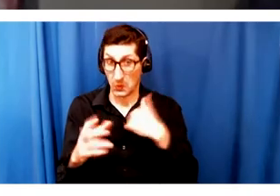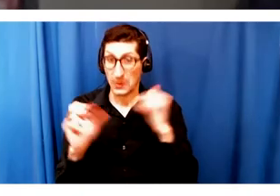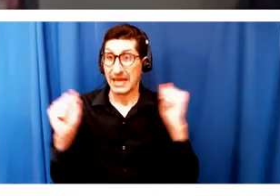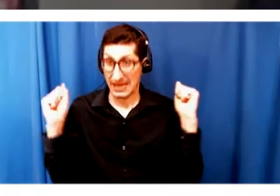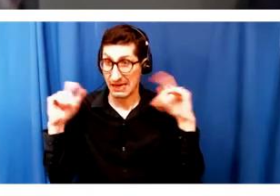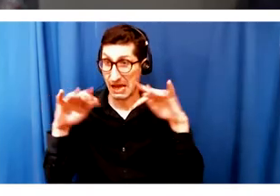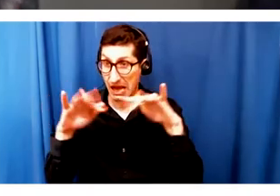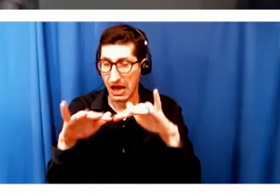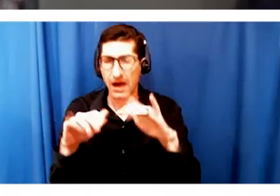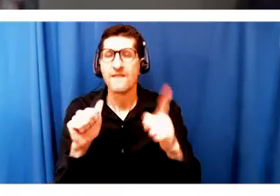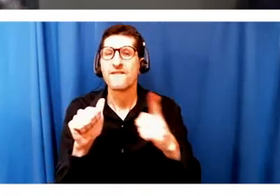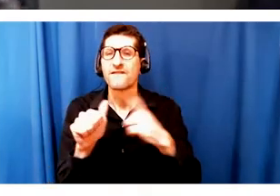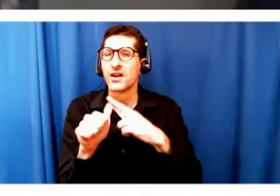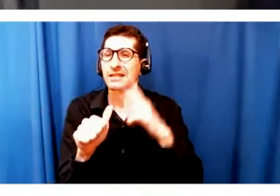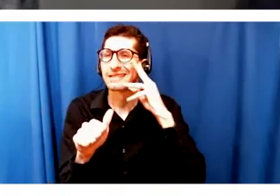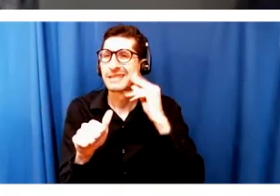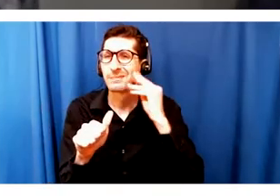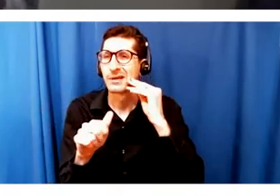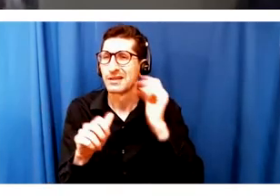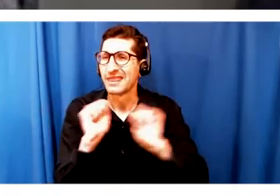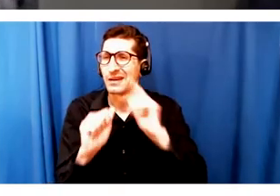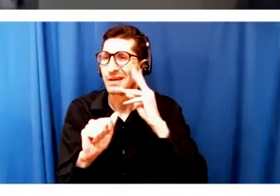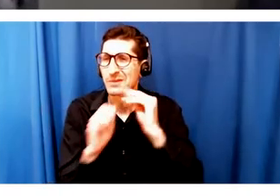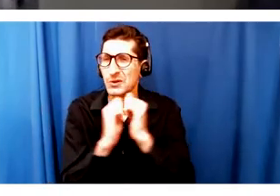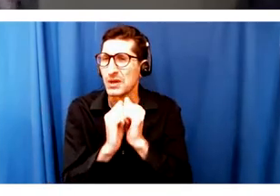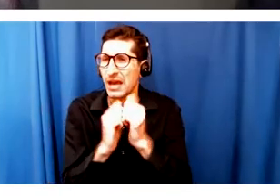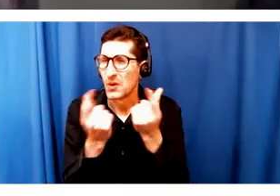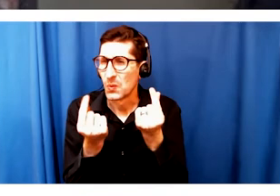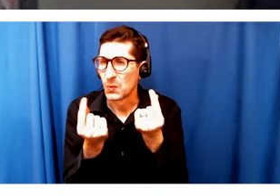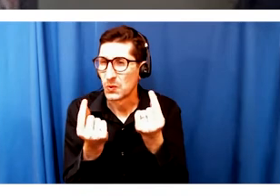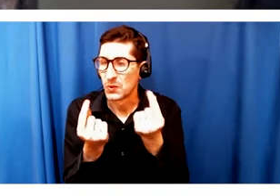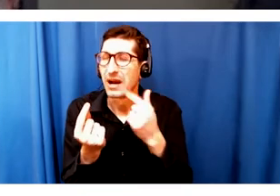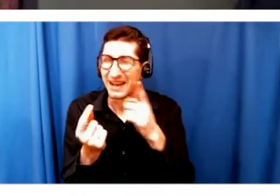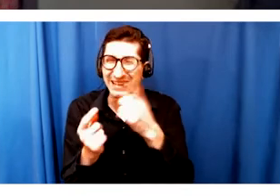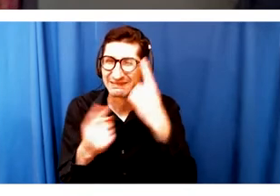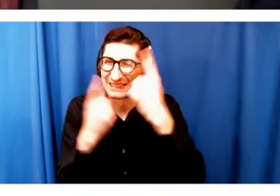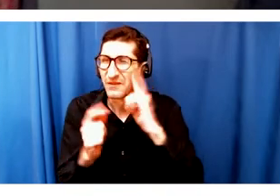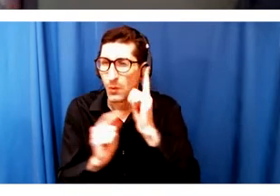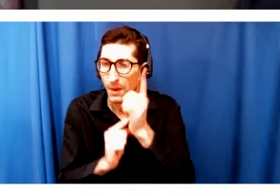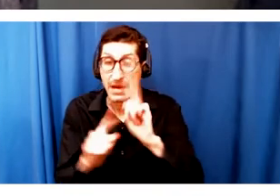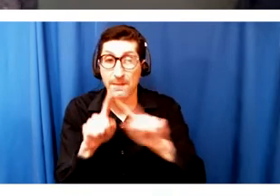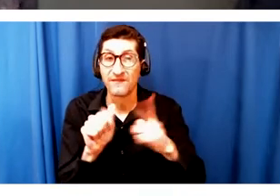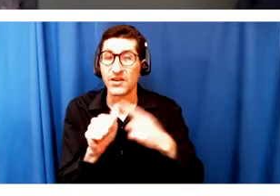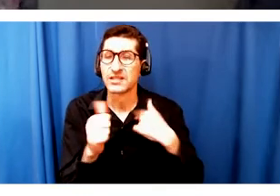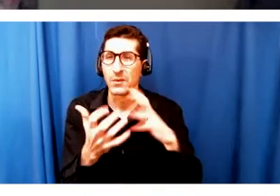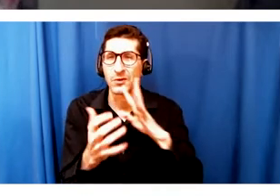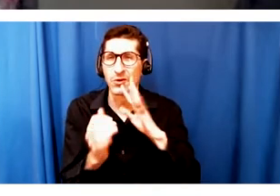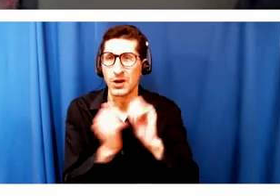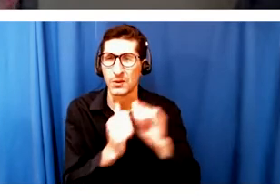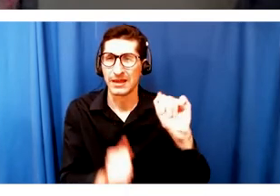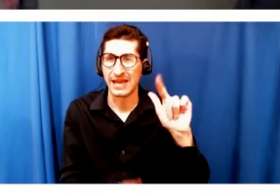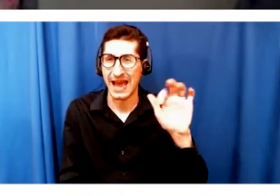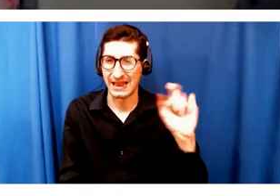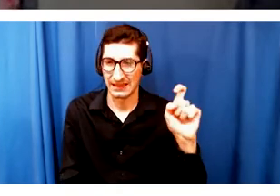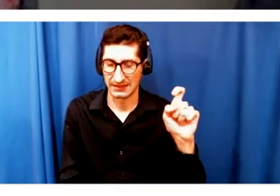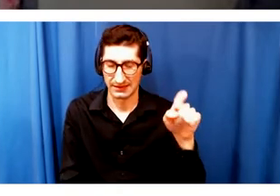take that to mean? I'll give you a moment to think about it. But first, I want to throw it over to Alex, who wears an additional hat and might be able to tell us